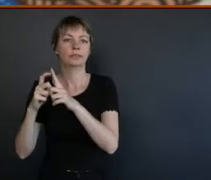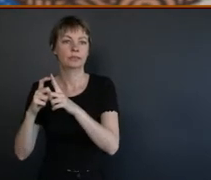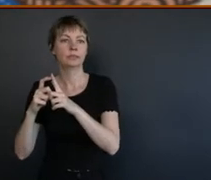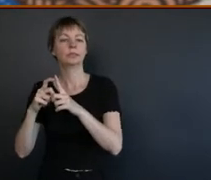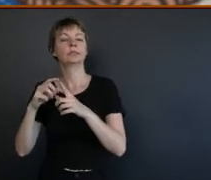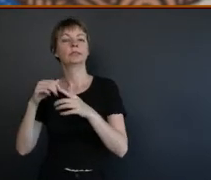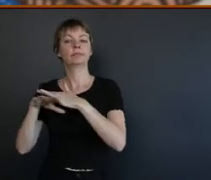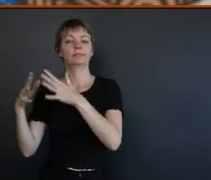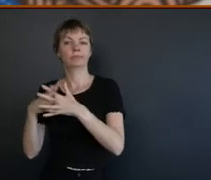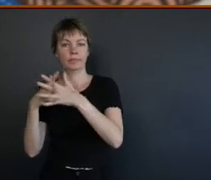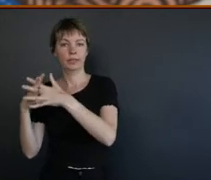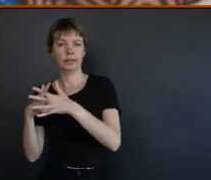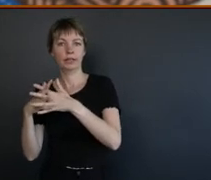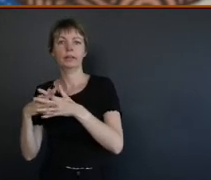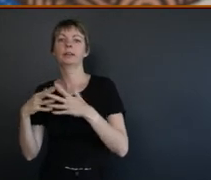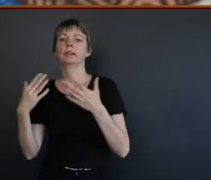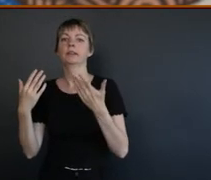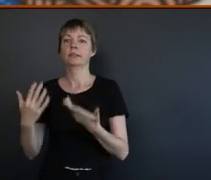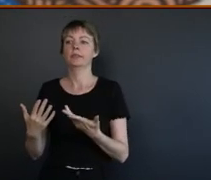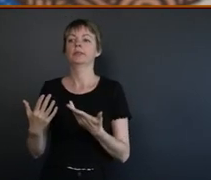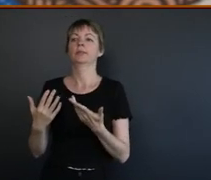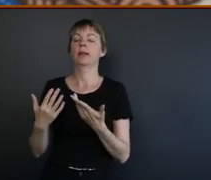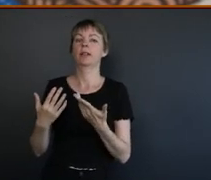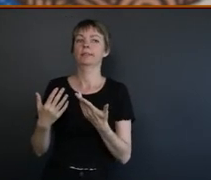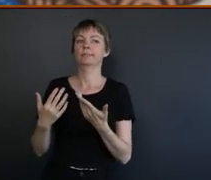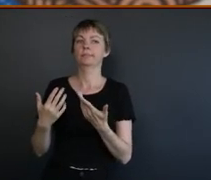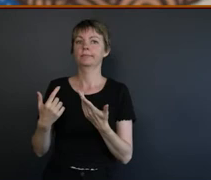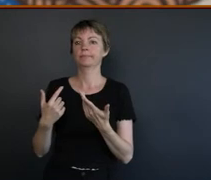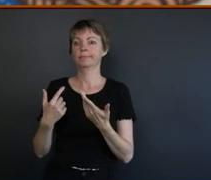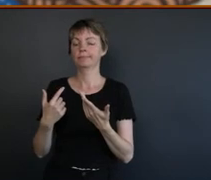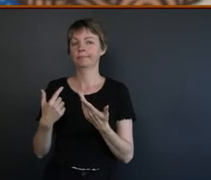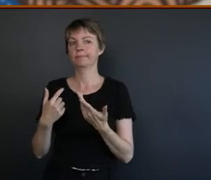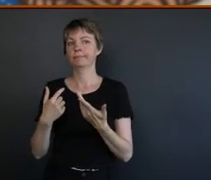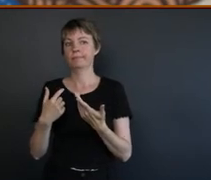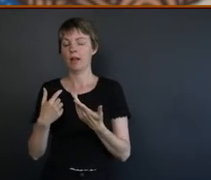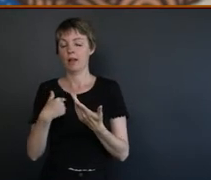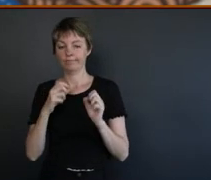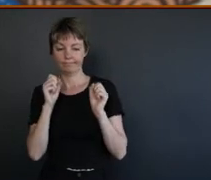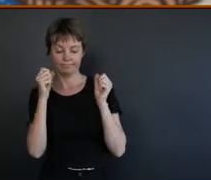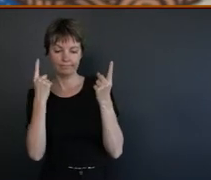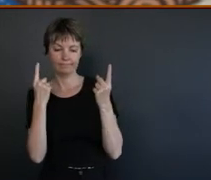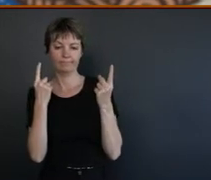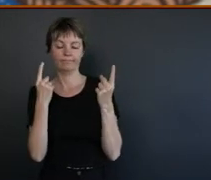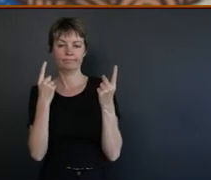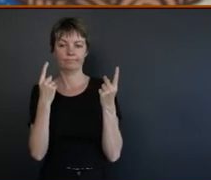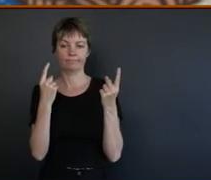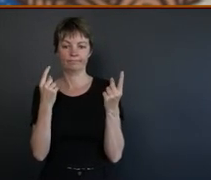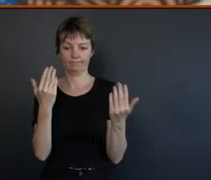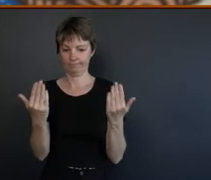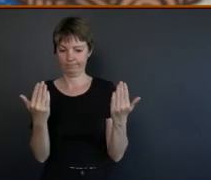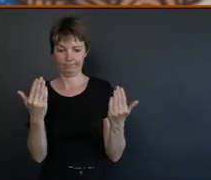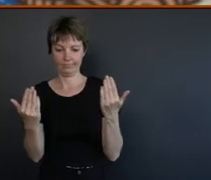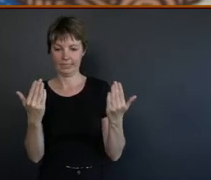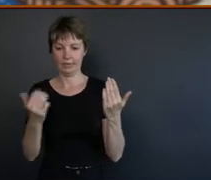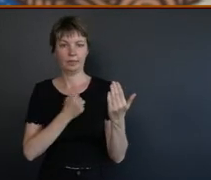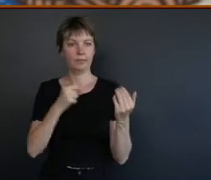Ork Newton contacted me and put two photos together and he said, there's one thing they died of